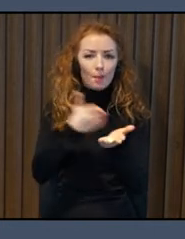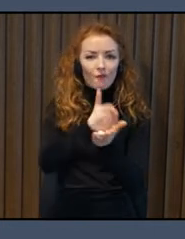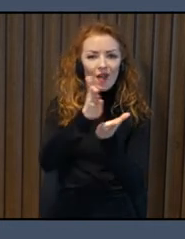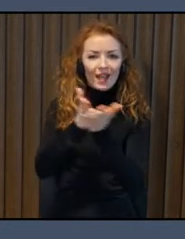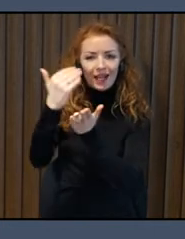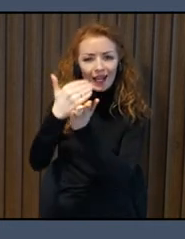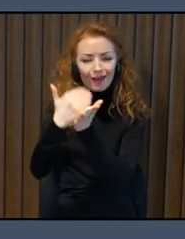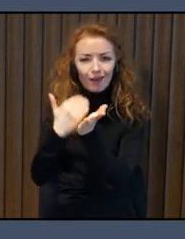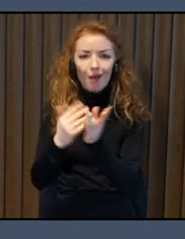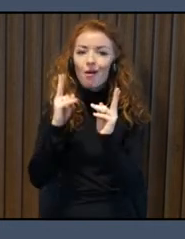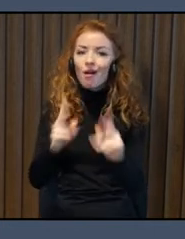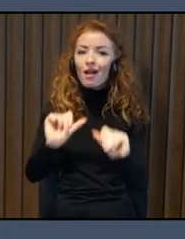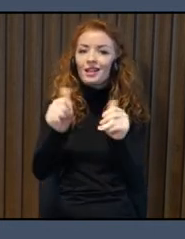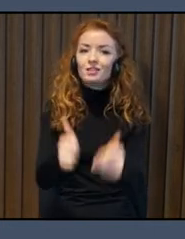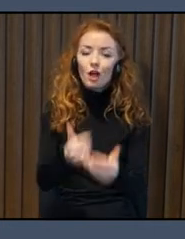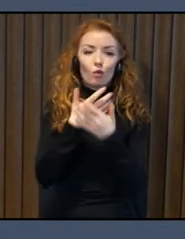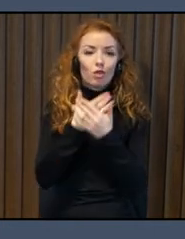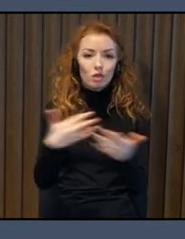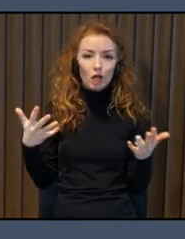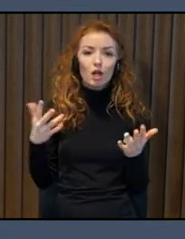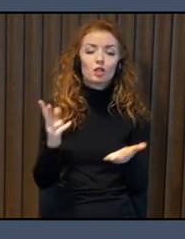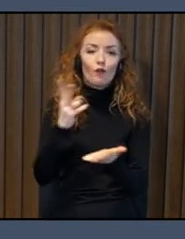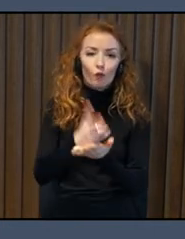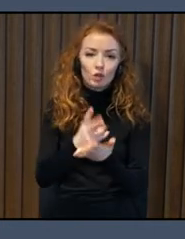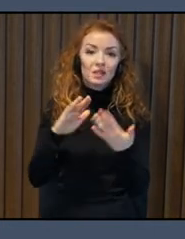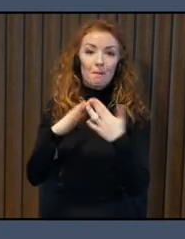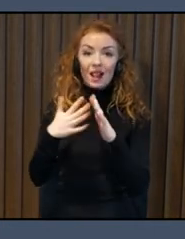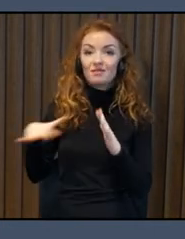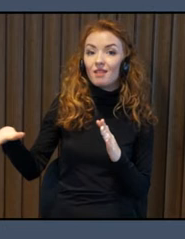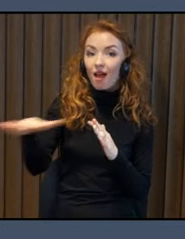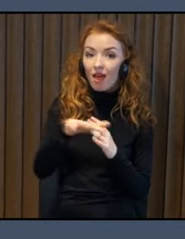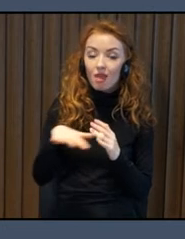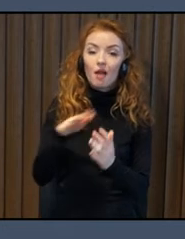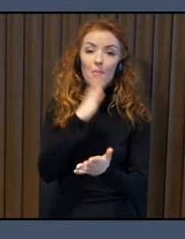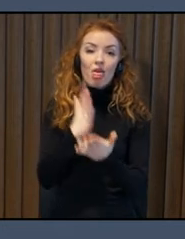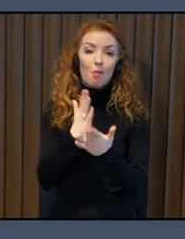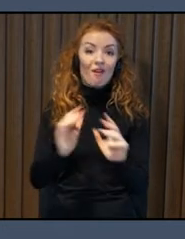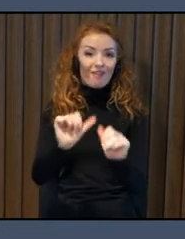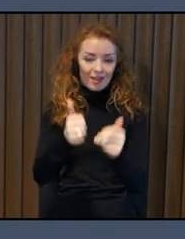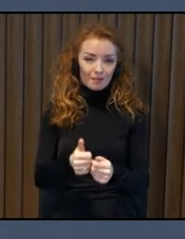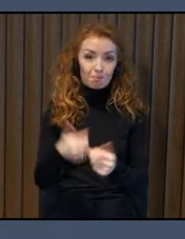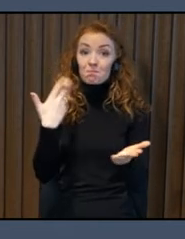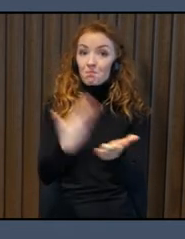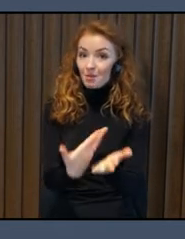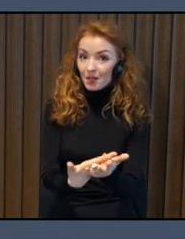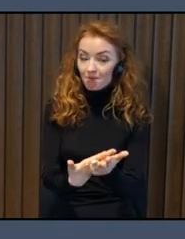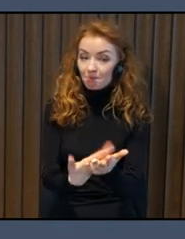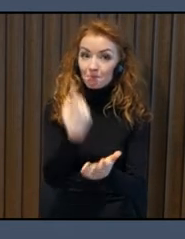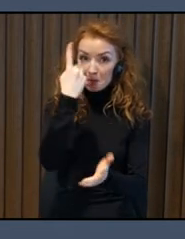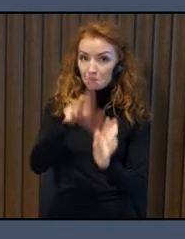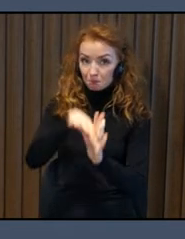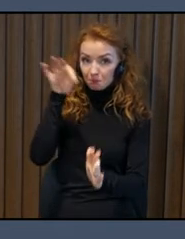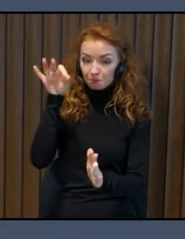in the city in an accessible way. So one example is one example